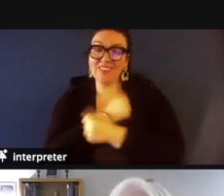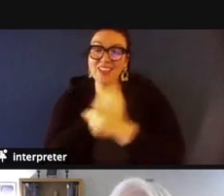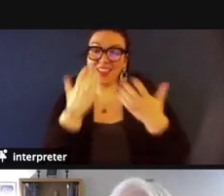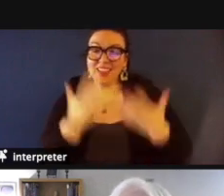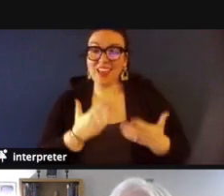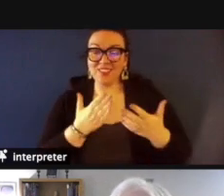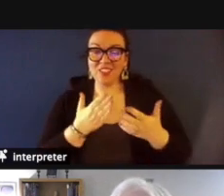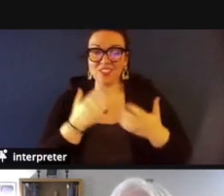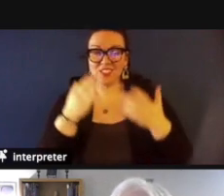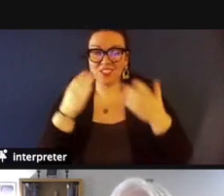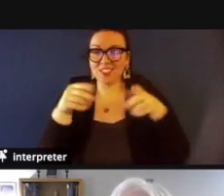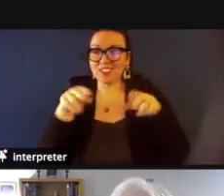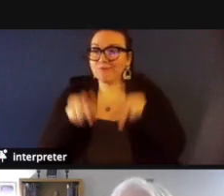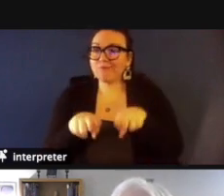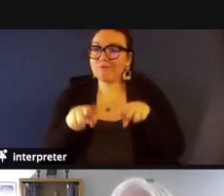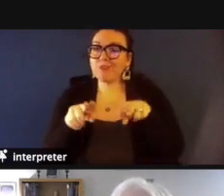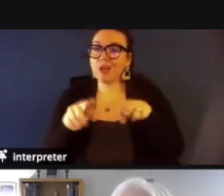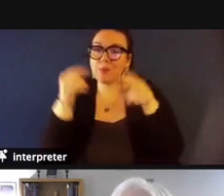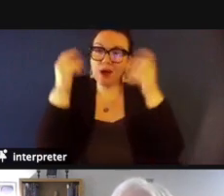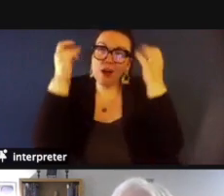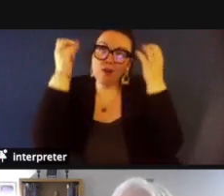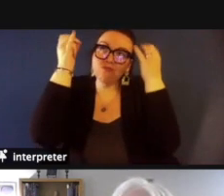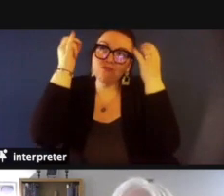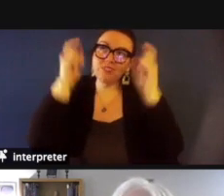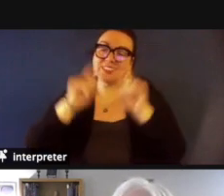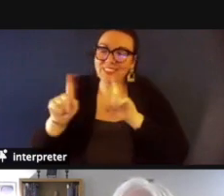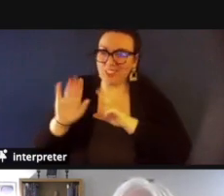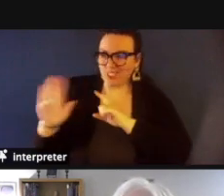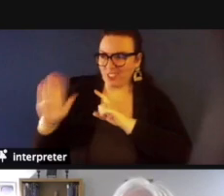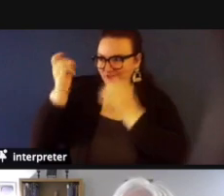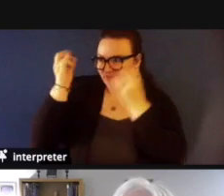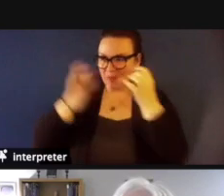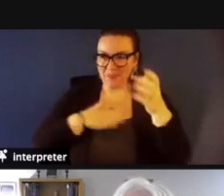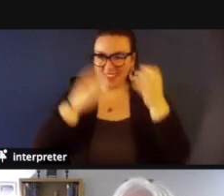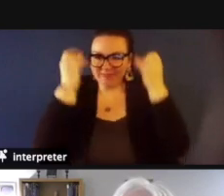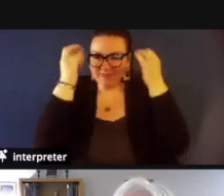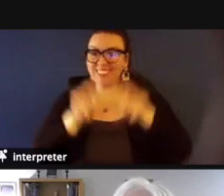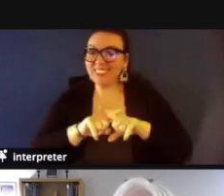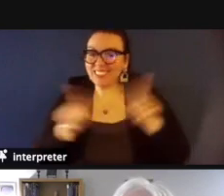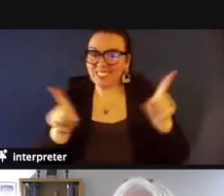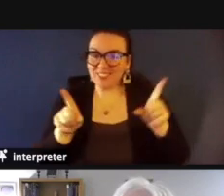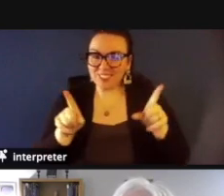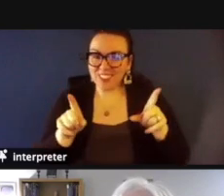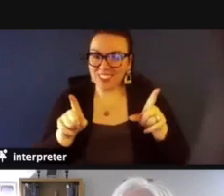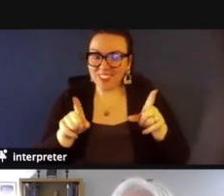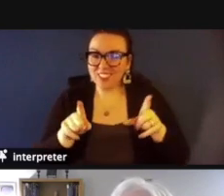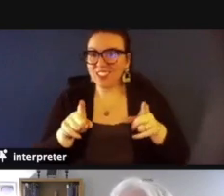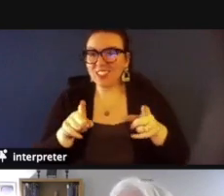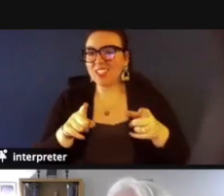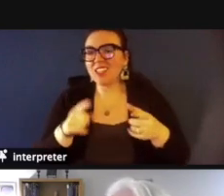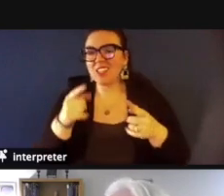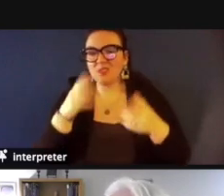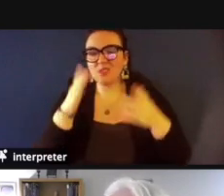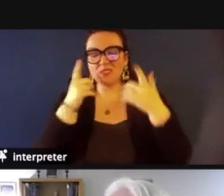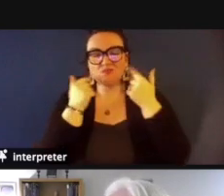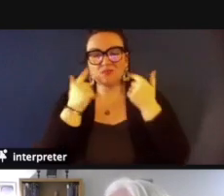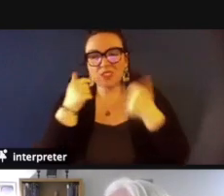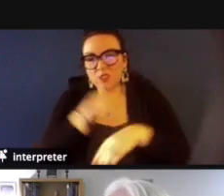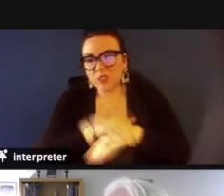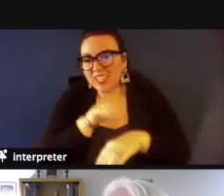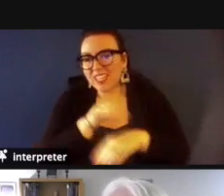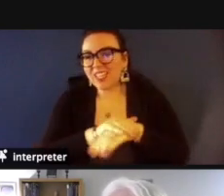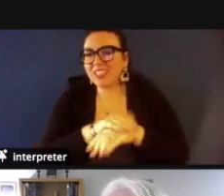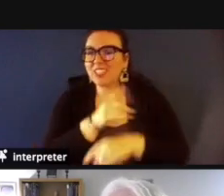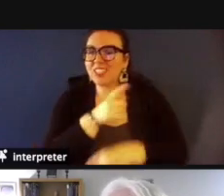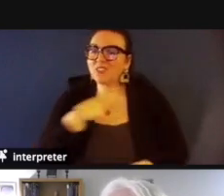side by side we love and lose in china we weep on england's moors we laugh and moan in